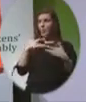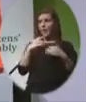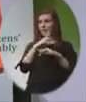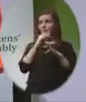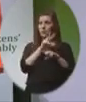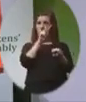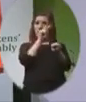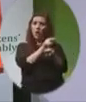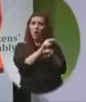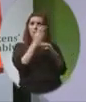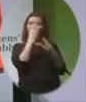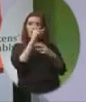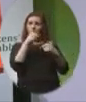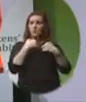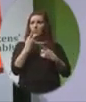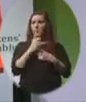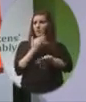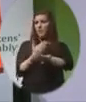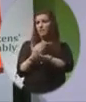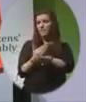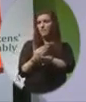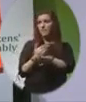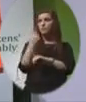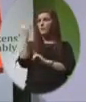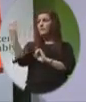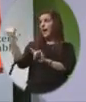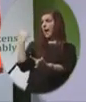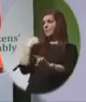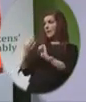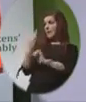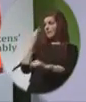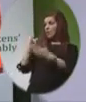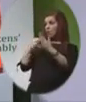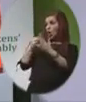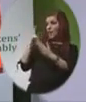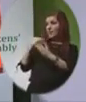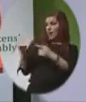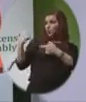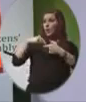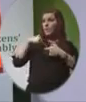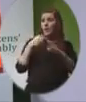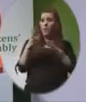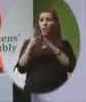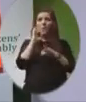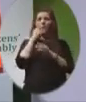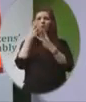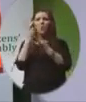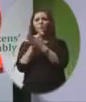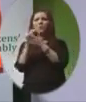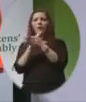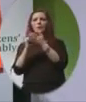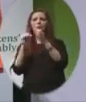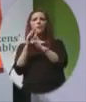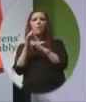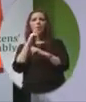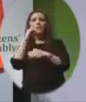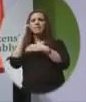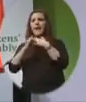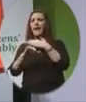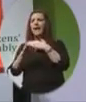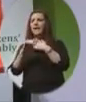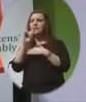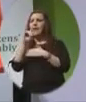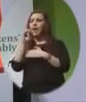abortions. I was recently asked if I would have a journalist join me at work who wanted to write for the Daily Telegraph. After